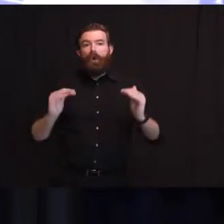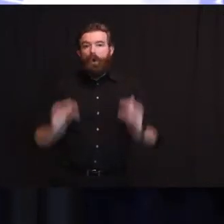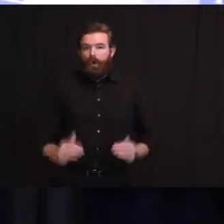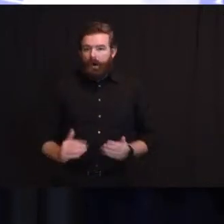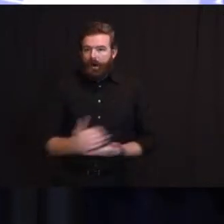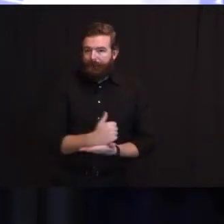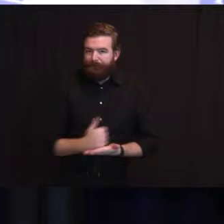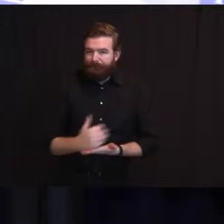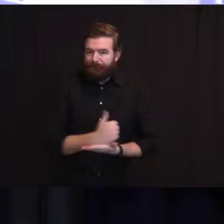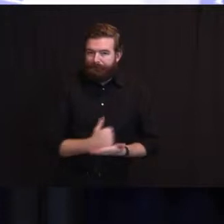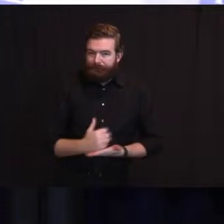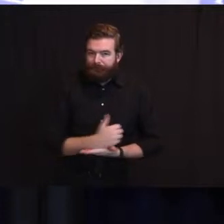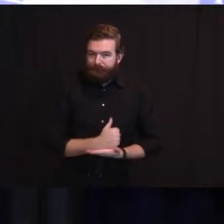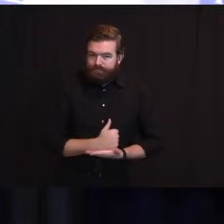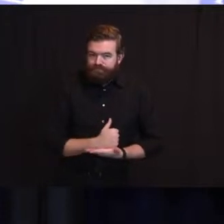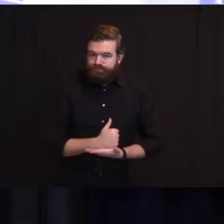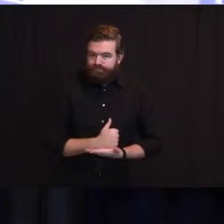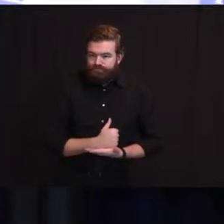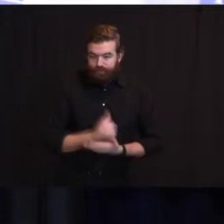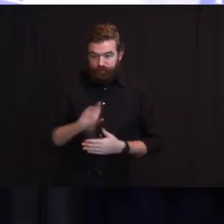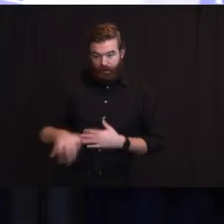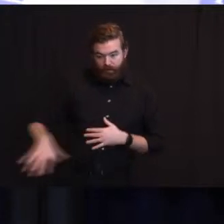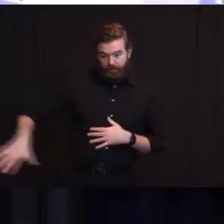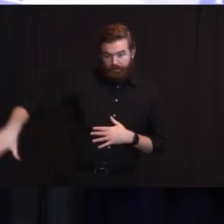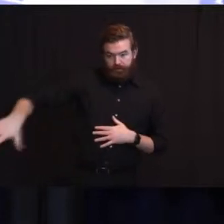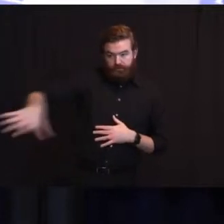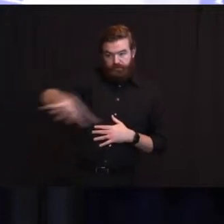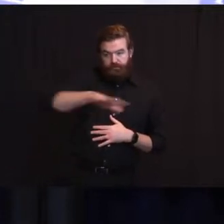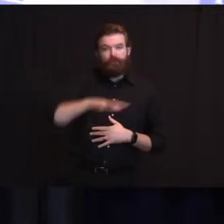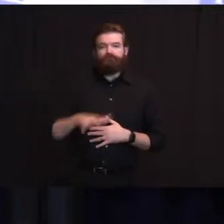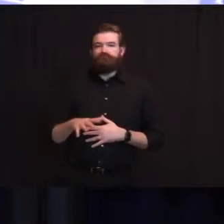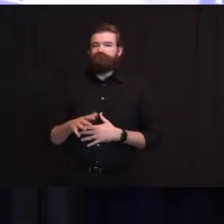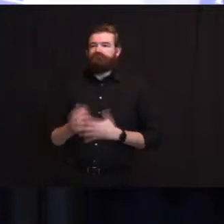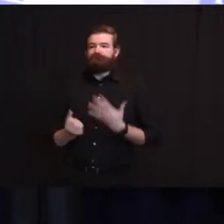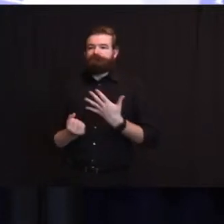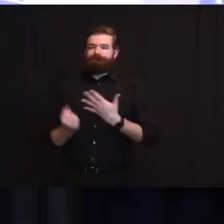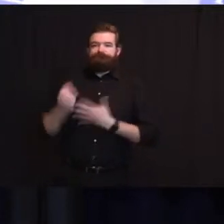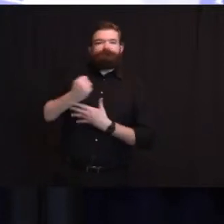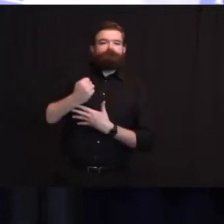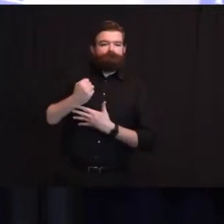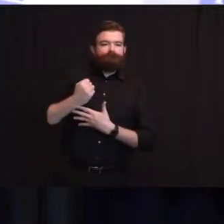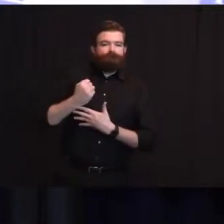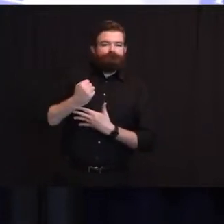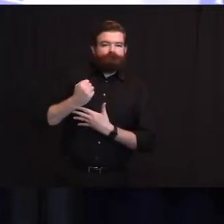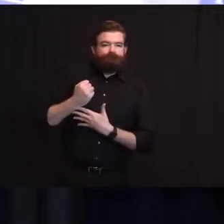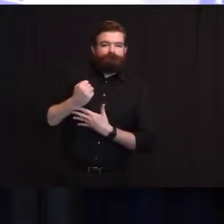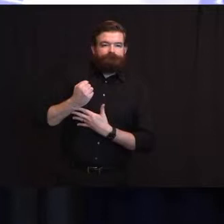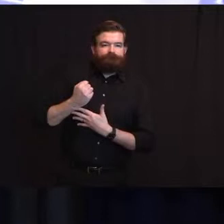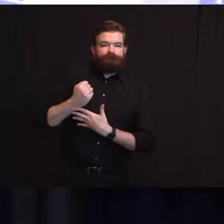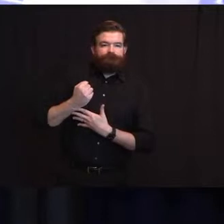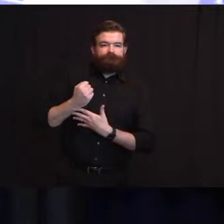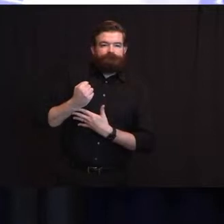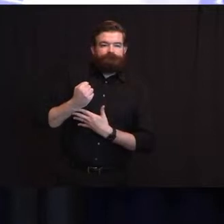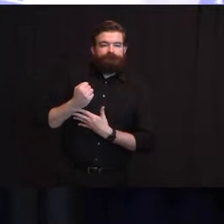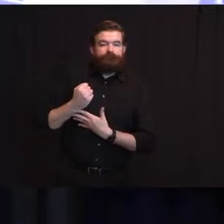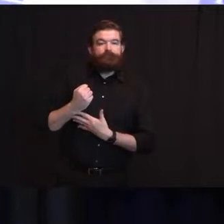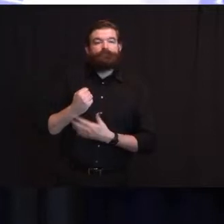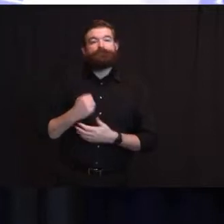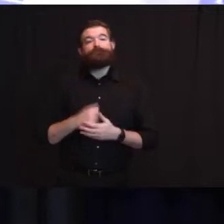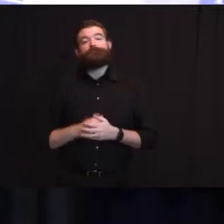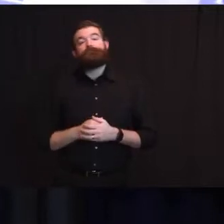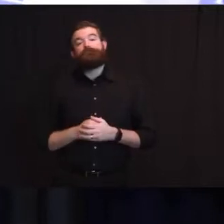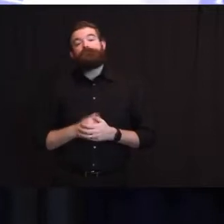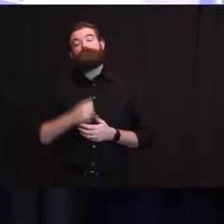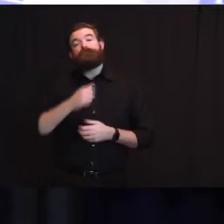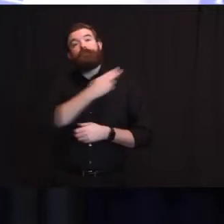Moving on to my daily report, as the Governor shared, our hospitals reported 3,684 hospitalizations of